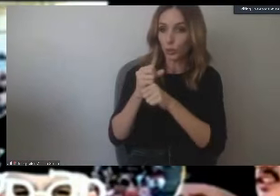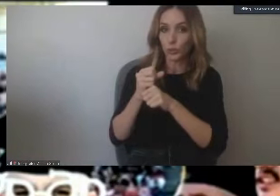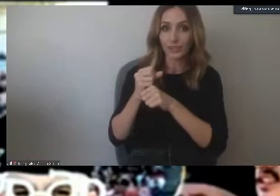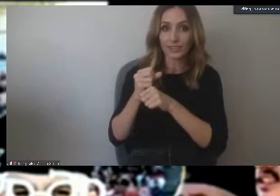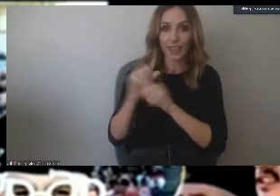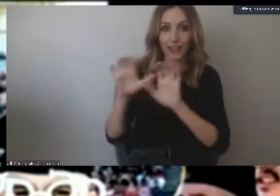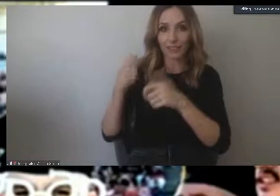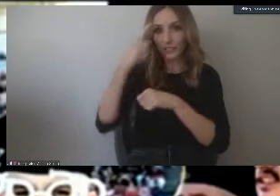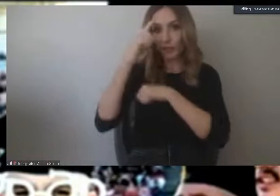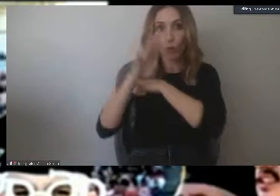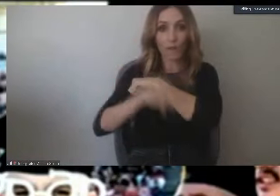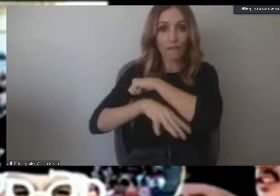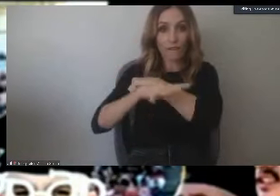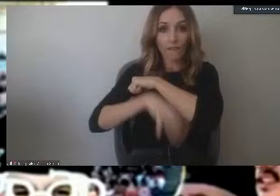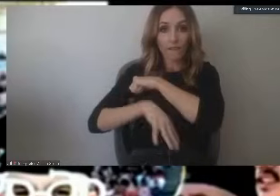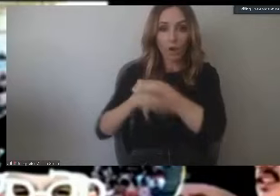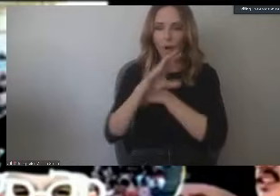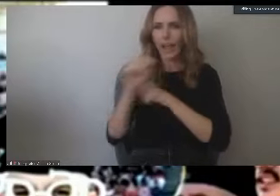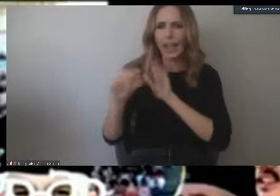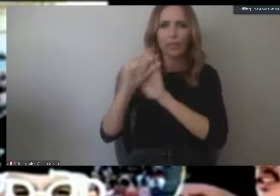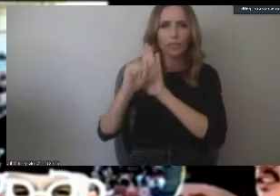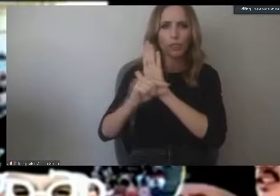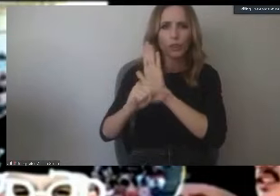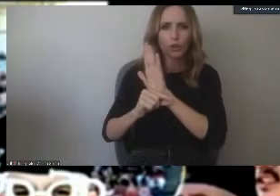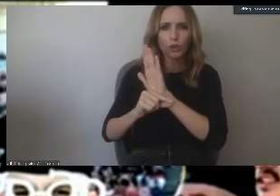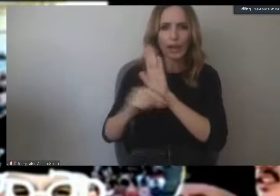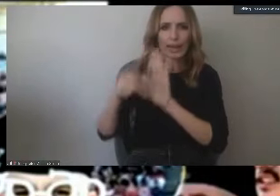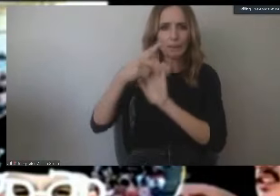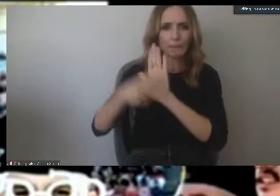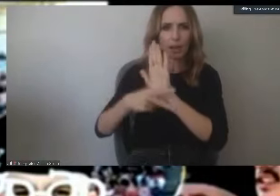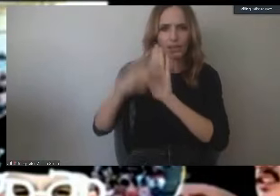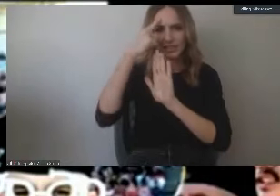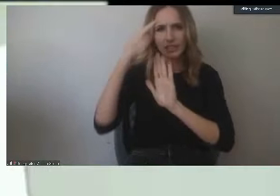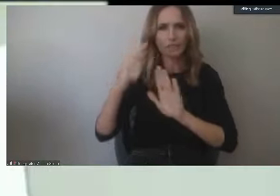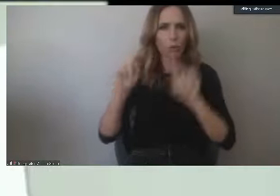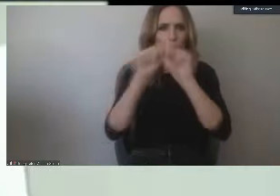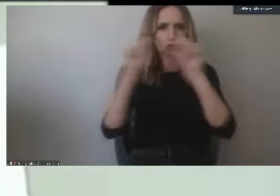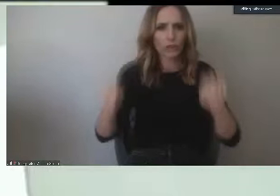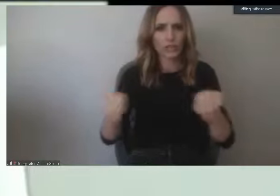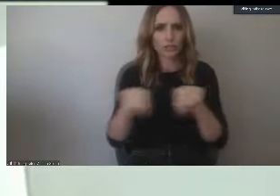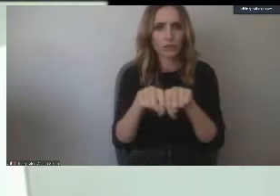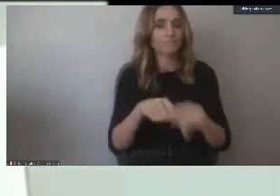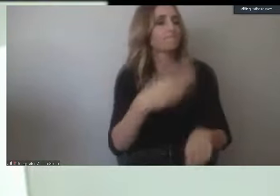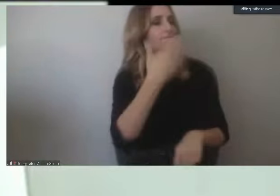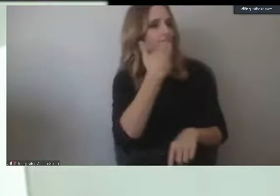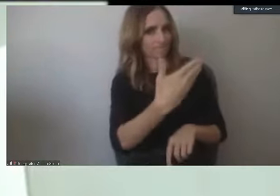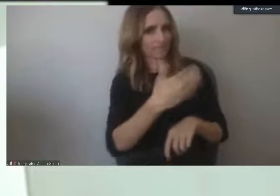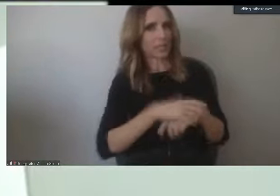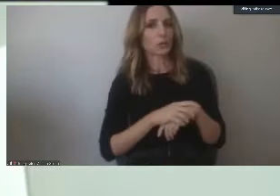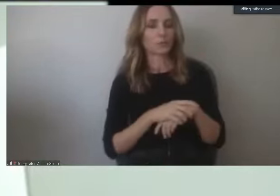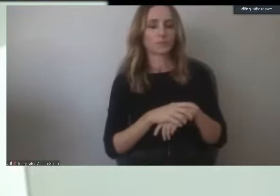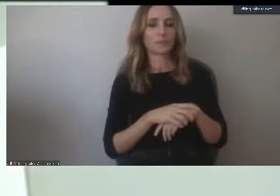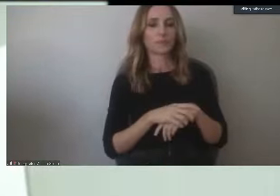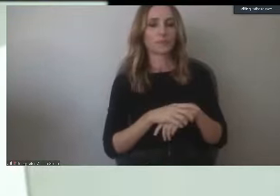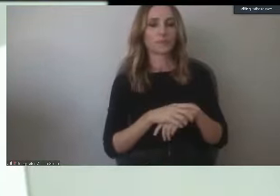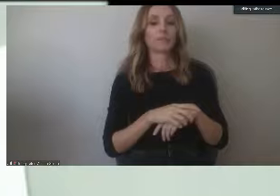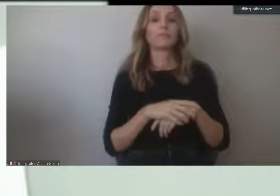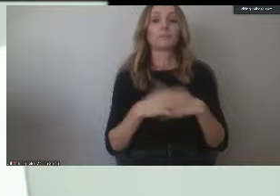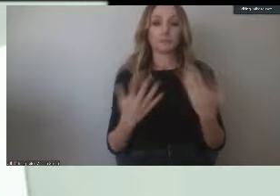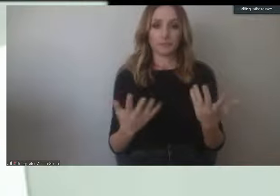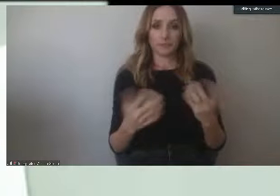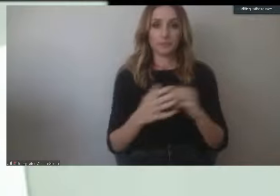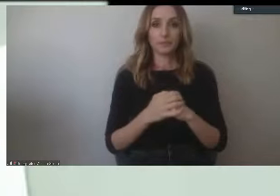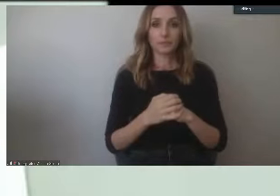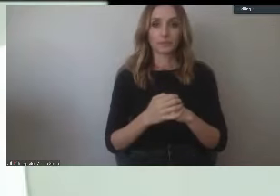fall semester and grading policy for my transfer degree? Thank you, President Bynum. So at the